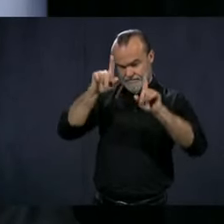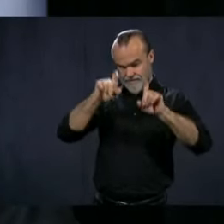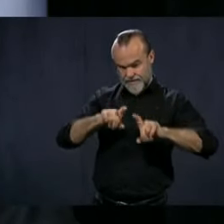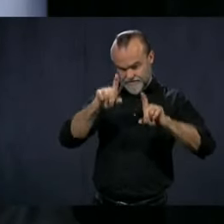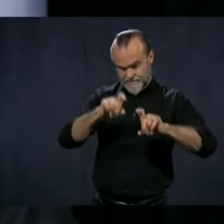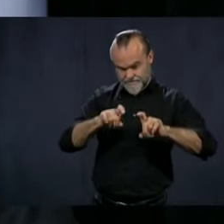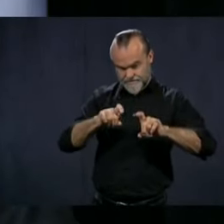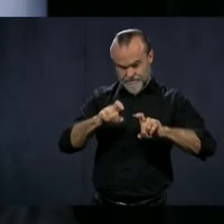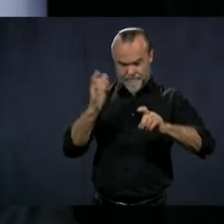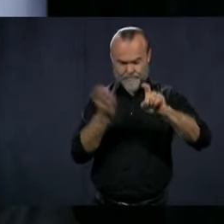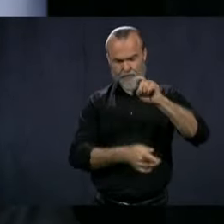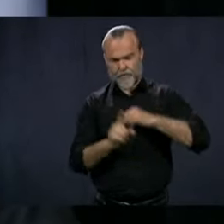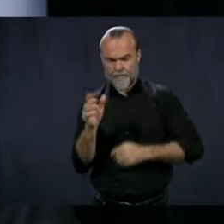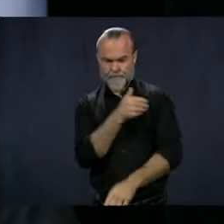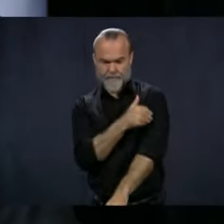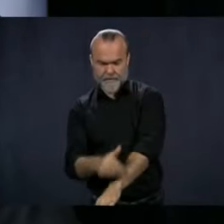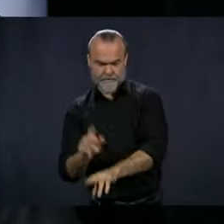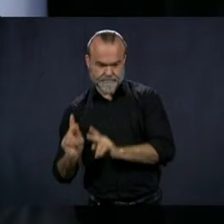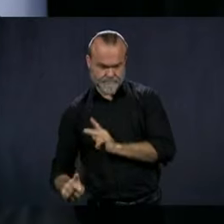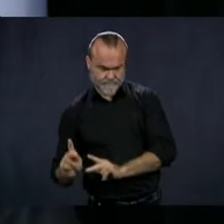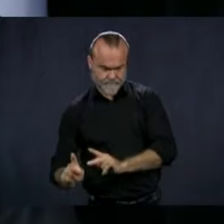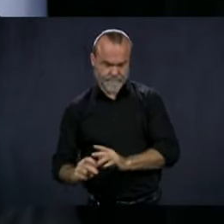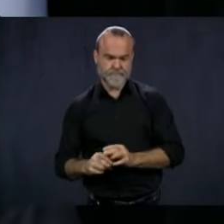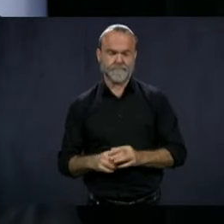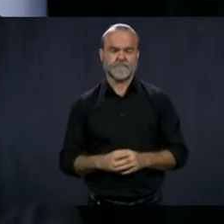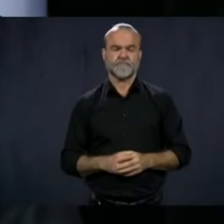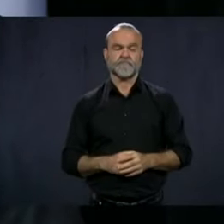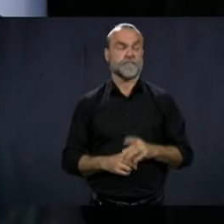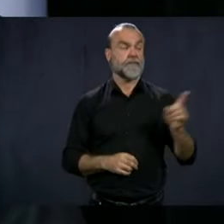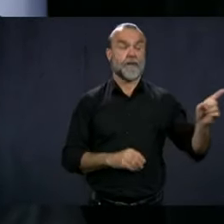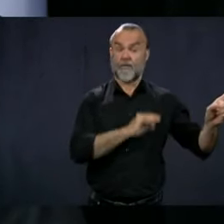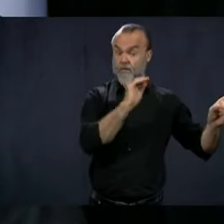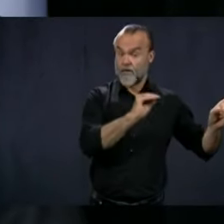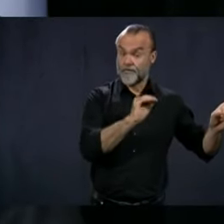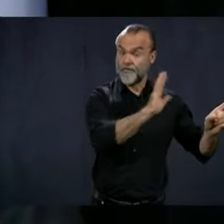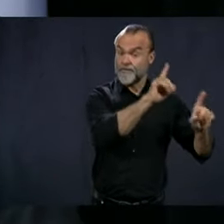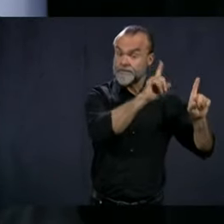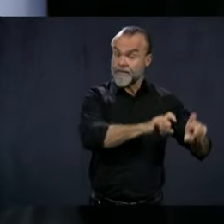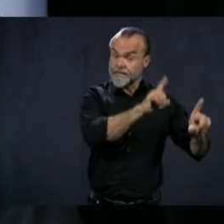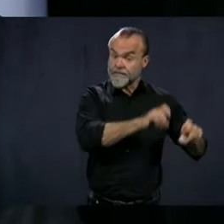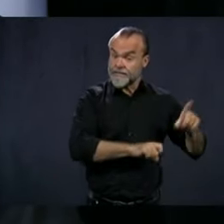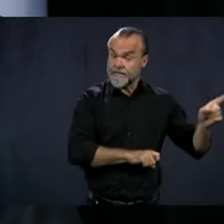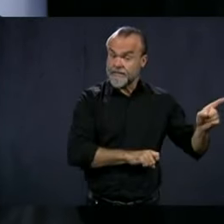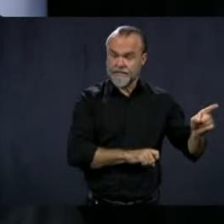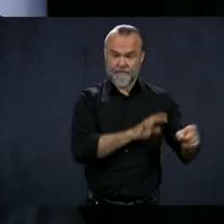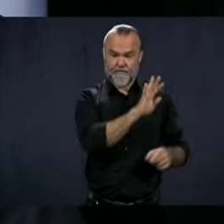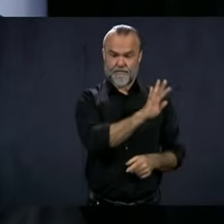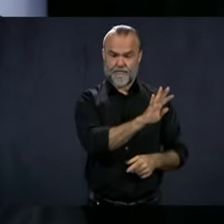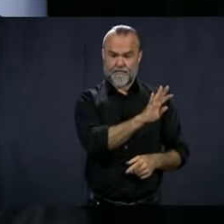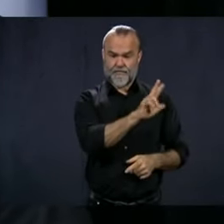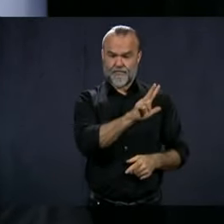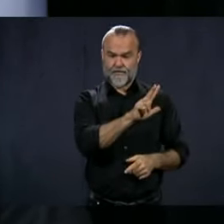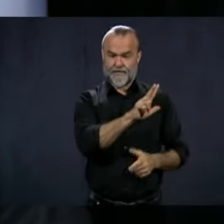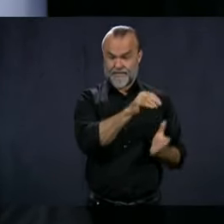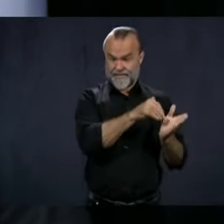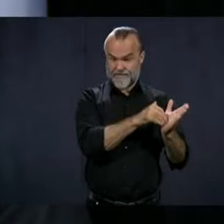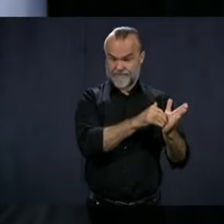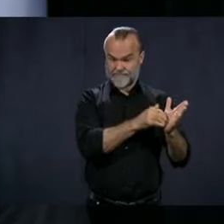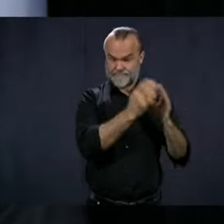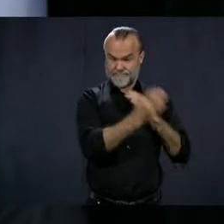per million people. In Ontario, they did 43,000